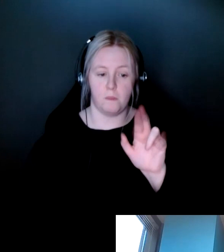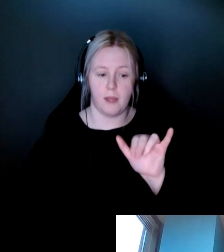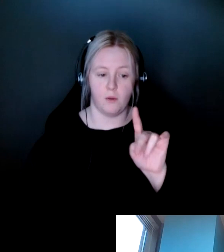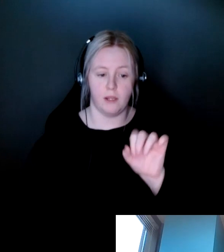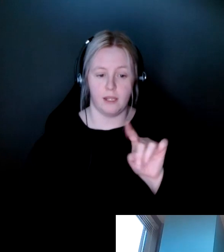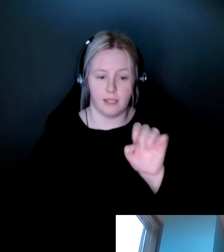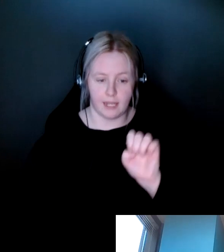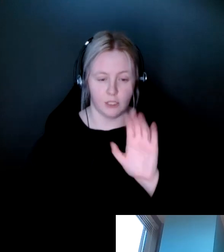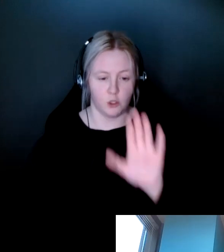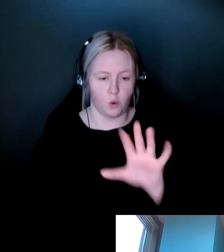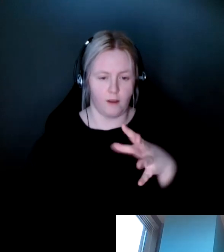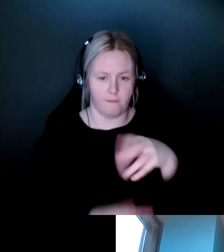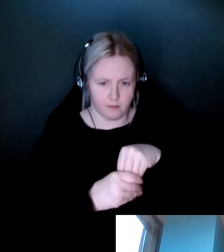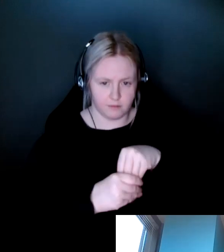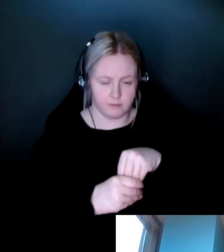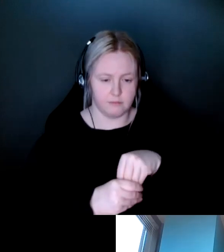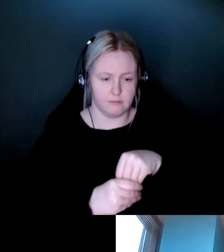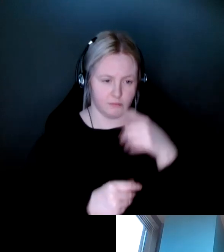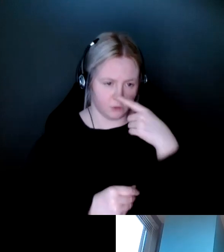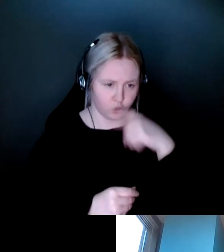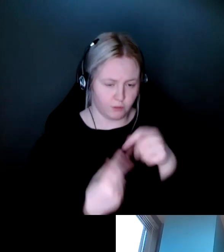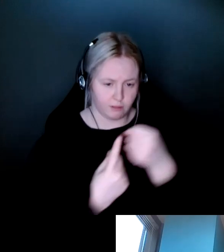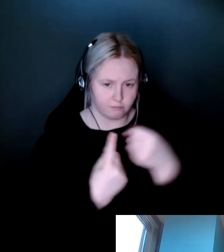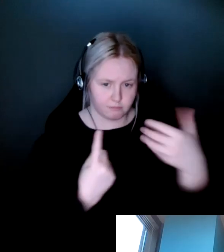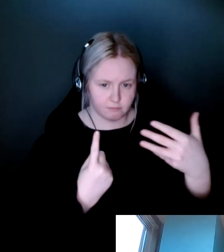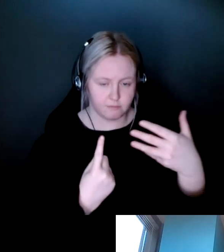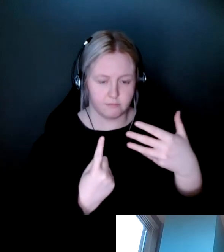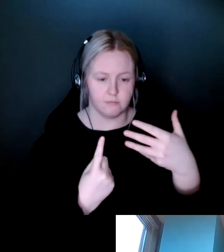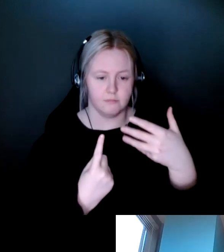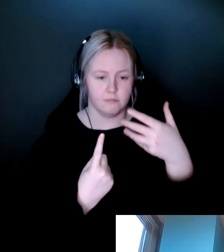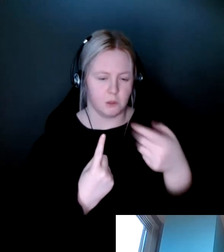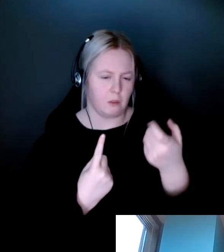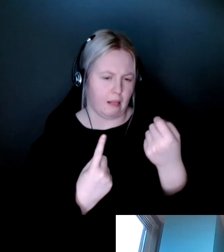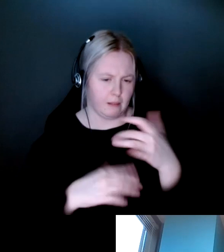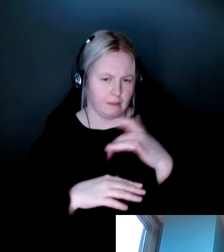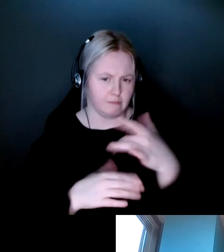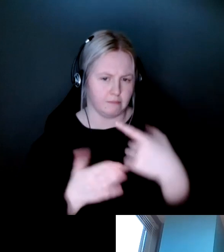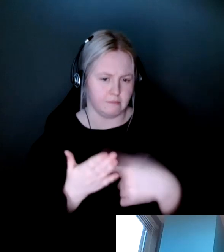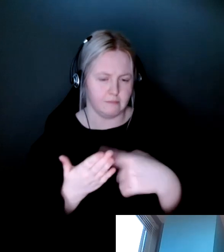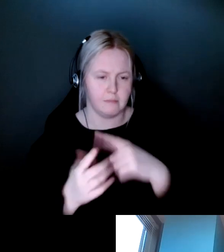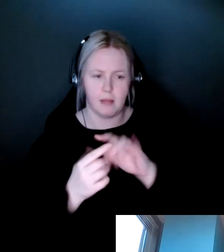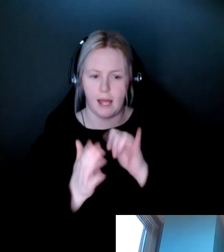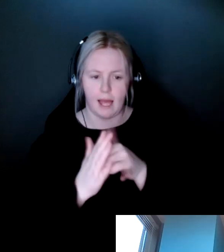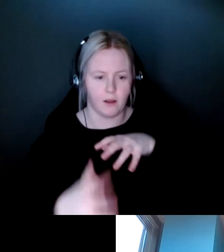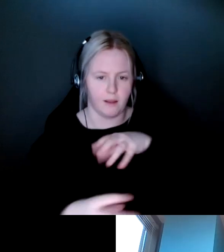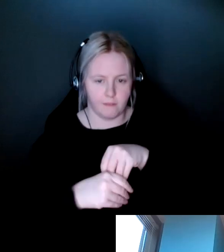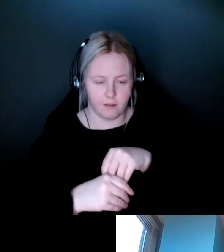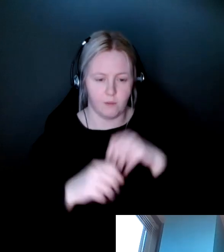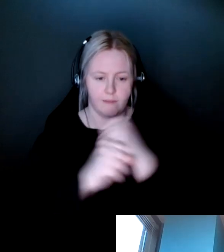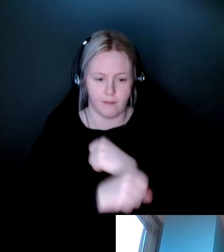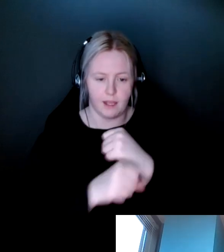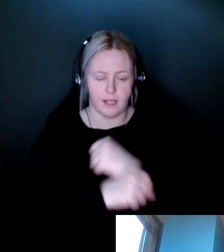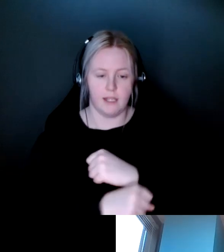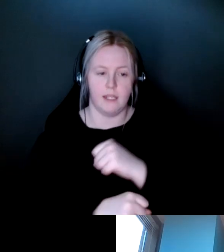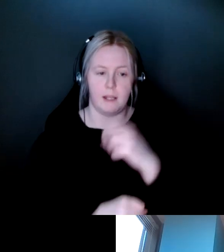of your involvement, can you talk a little bit about how you, you did sort of touch on this, how you first got involved with Fighting Minus Canada, but maybe